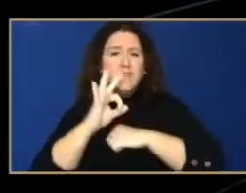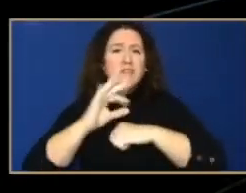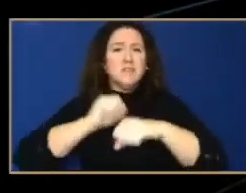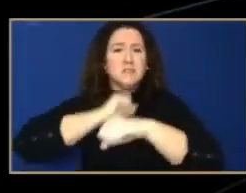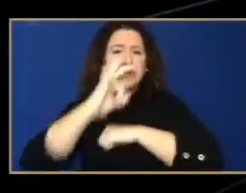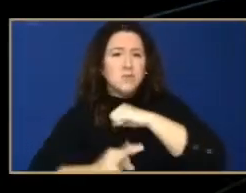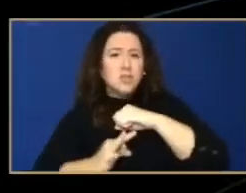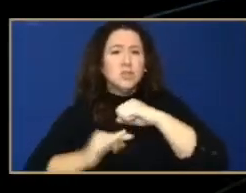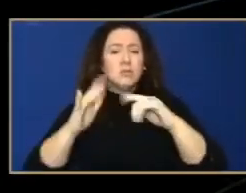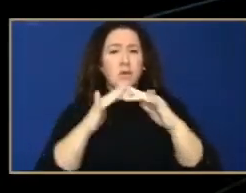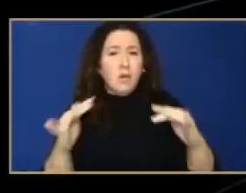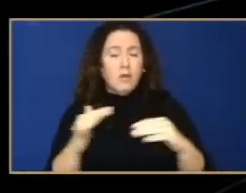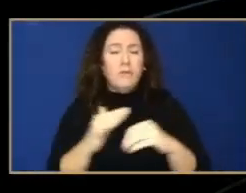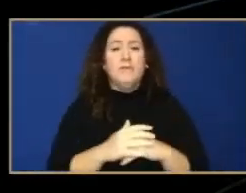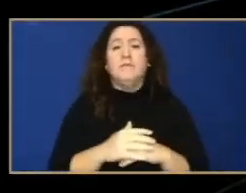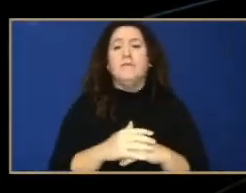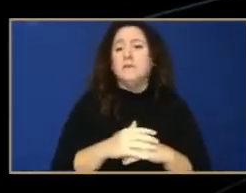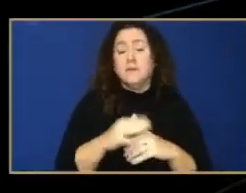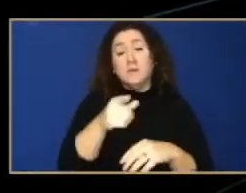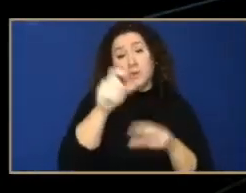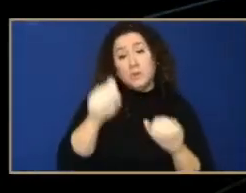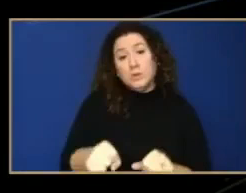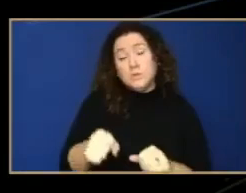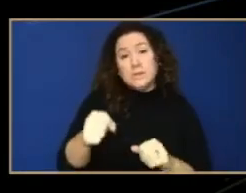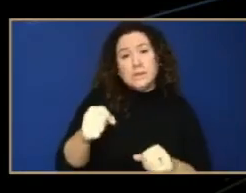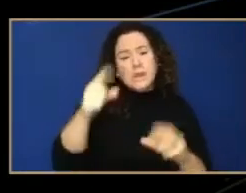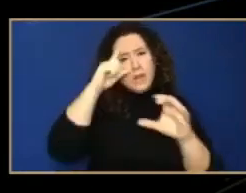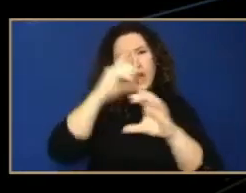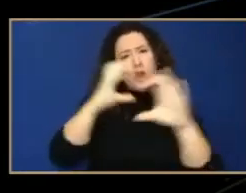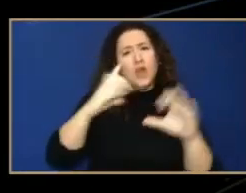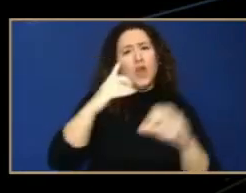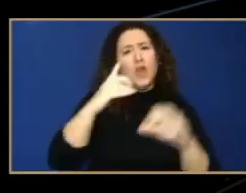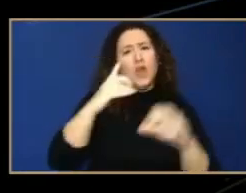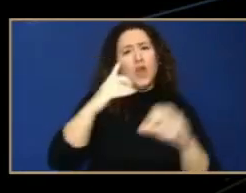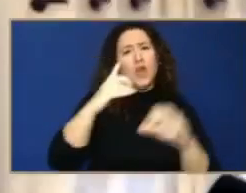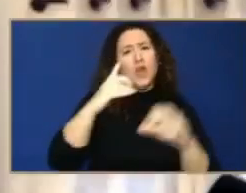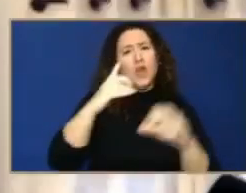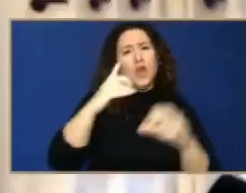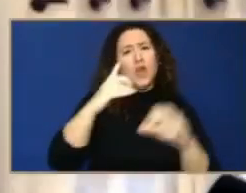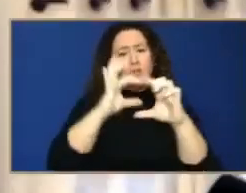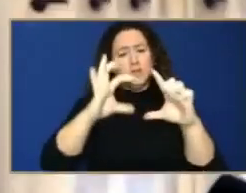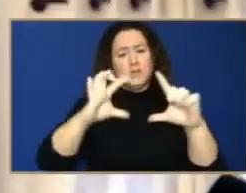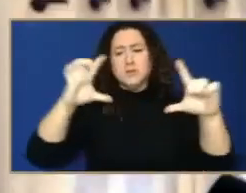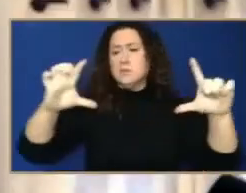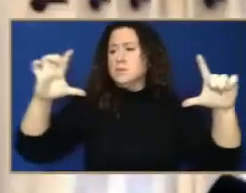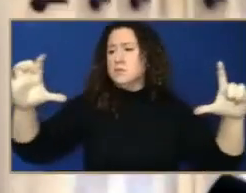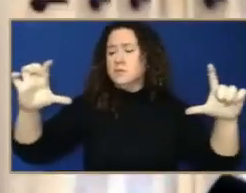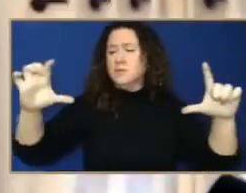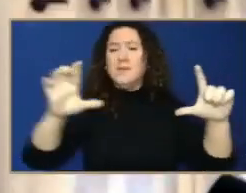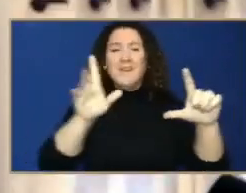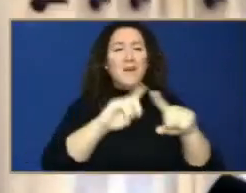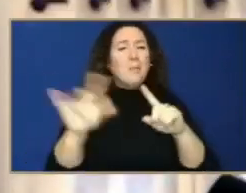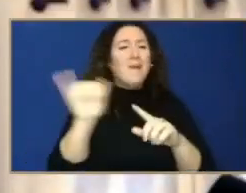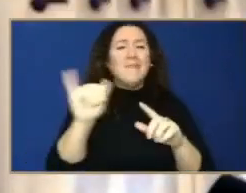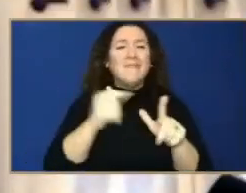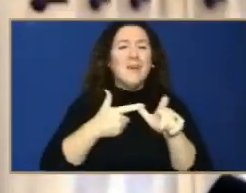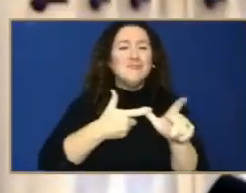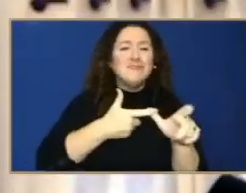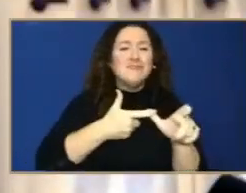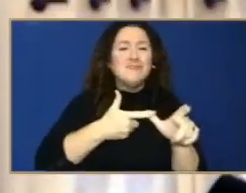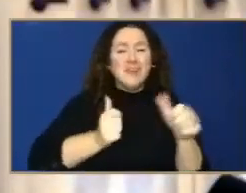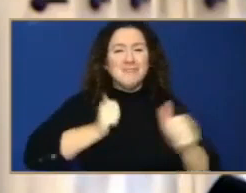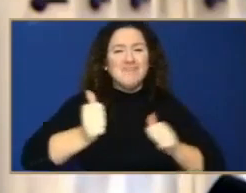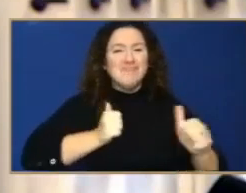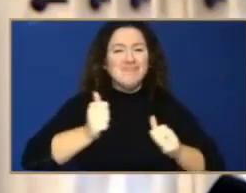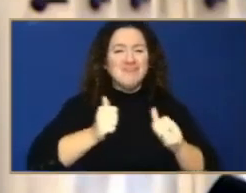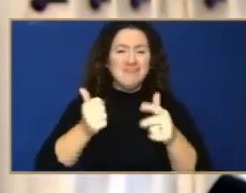the planets is running on its own circle. Essentially, it's like it's like runners on a track where we have the Earth and the sun at the center. And we